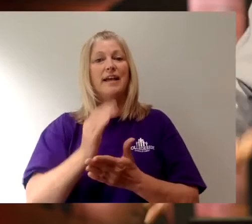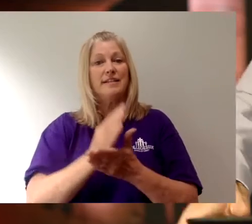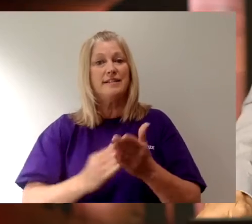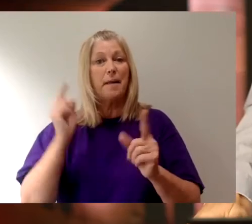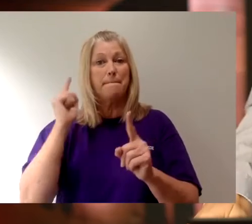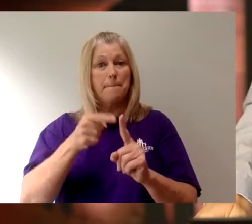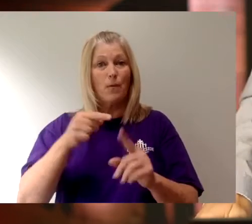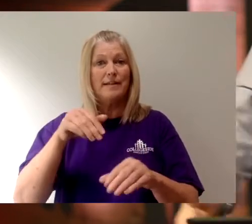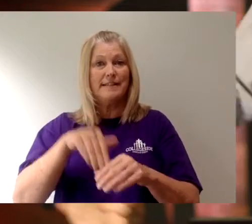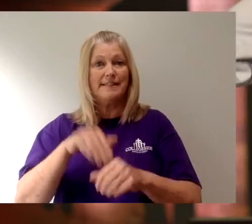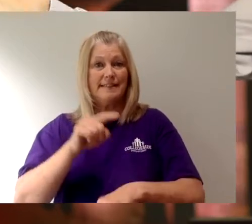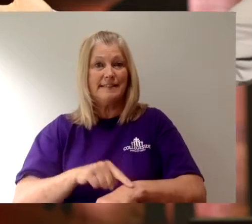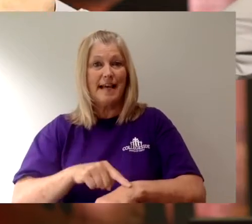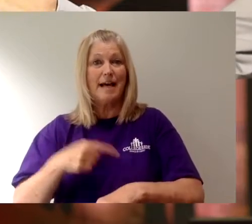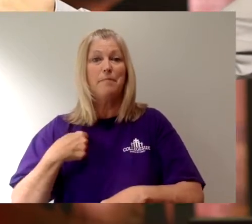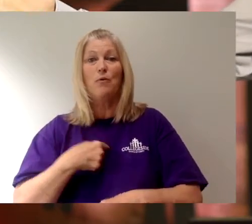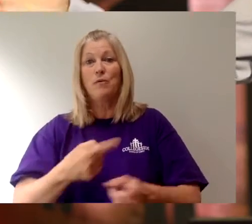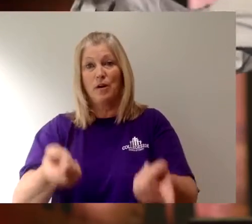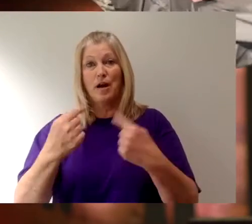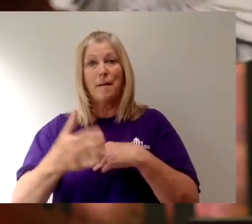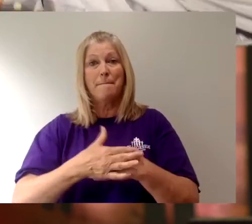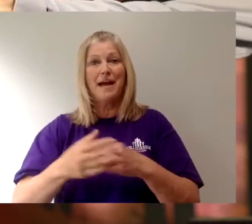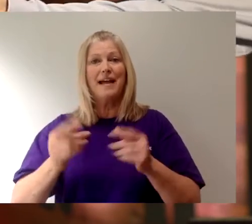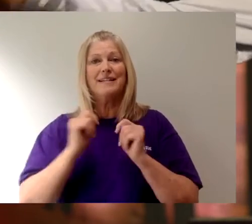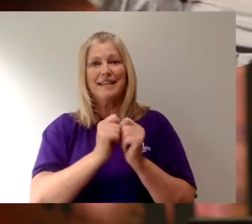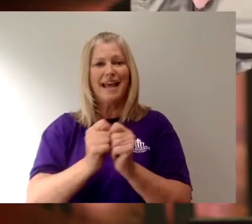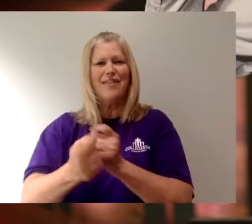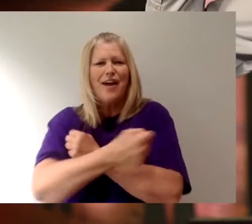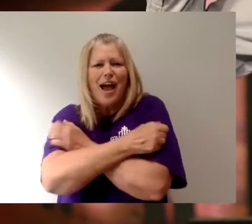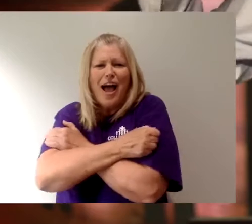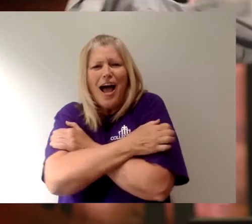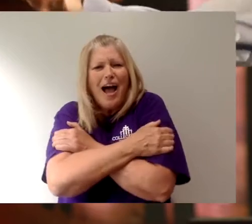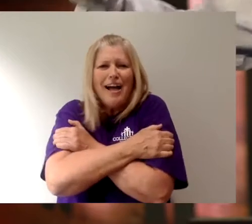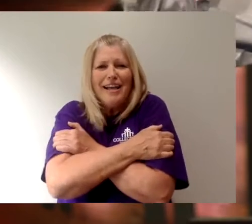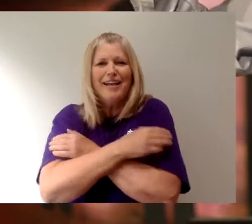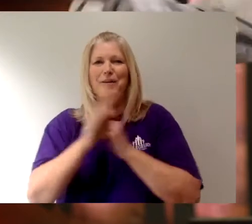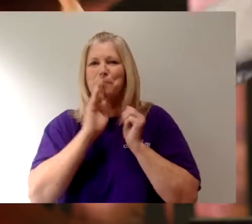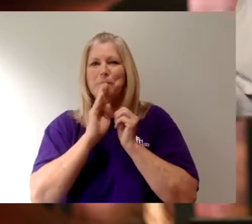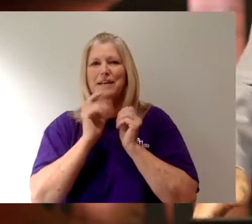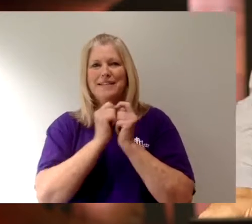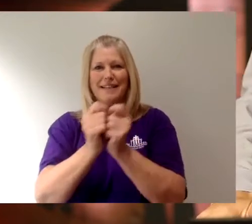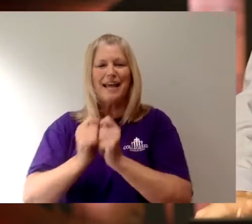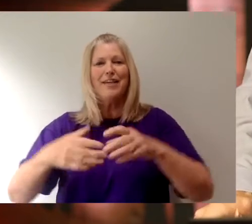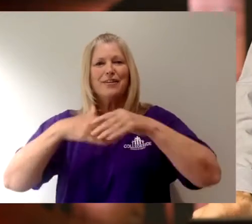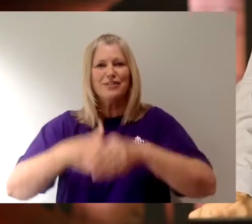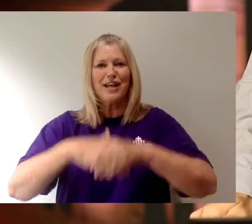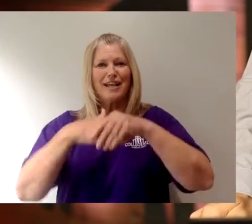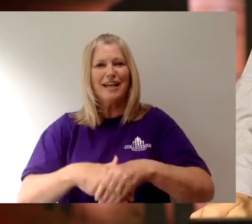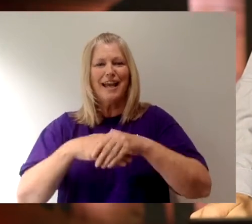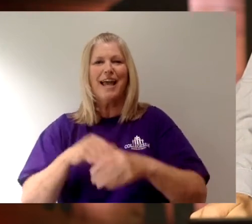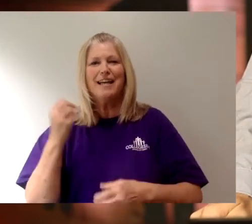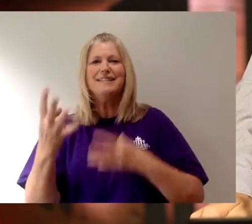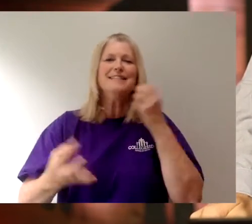some point in time we're going to be back together, hugging, being together, shaking hands, singing and